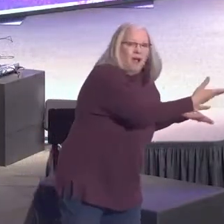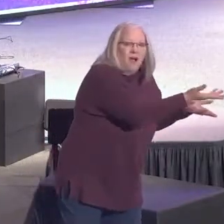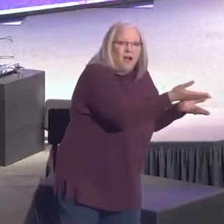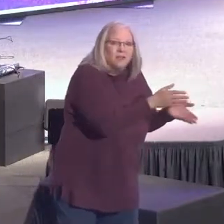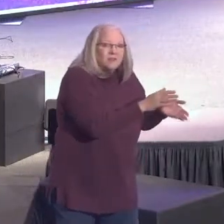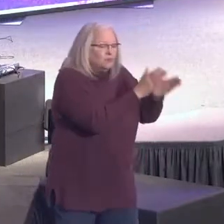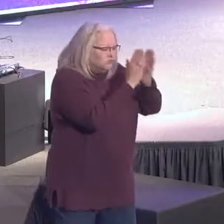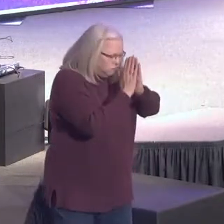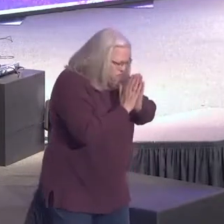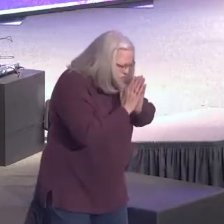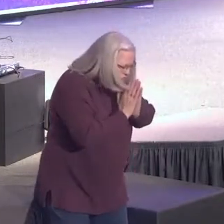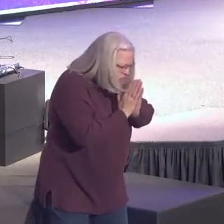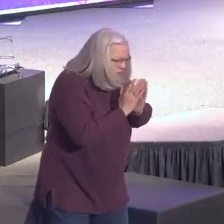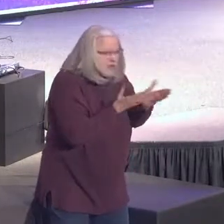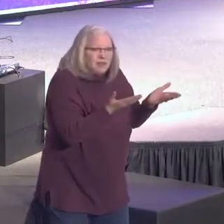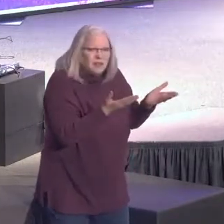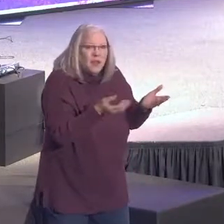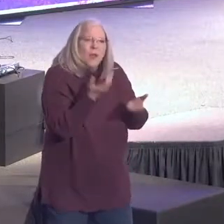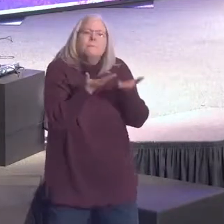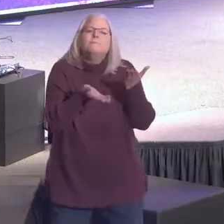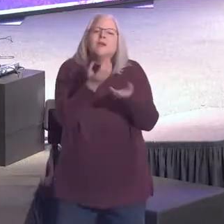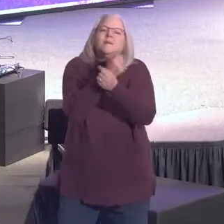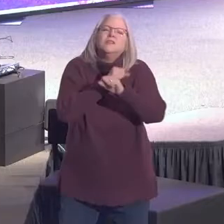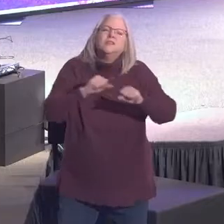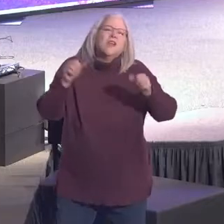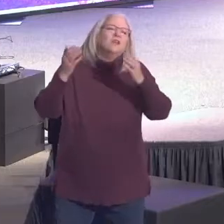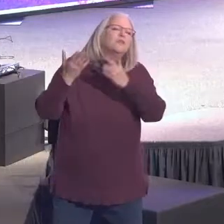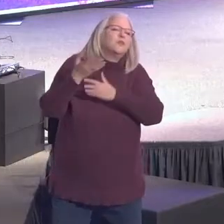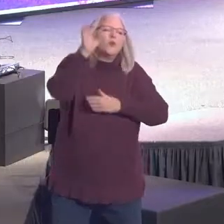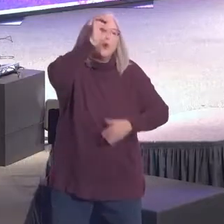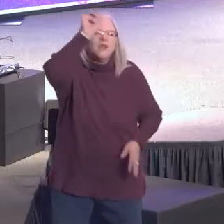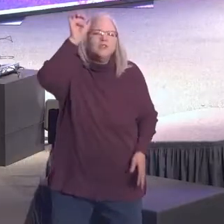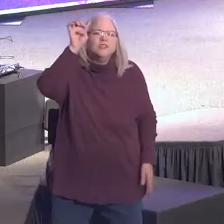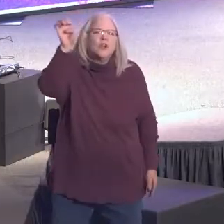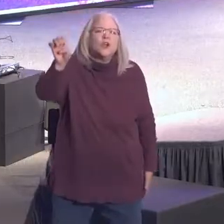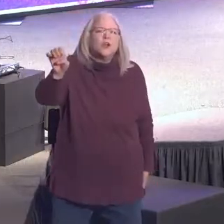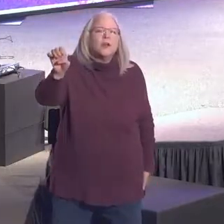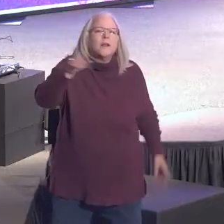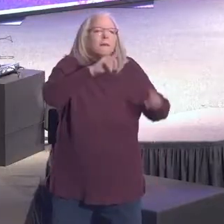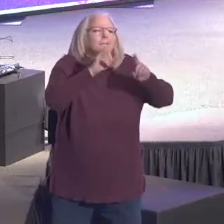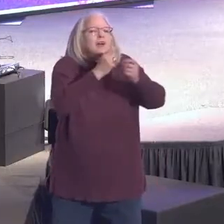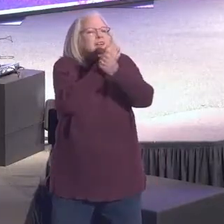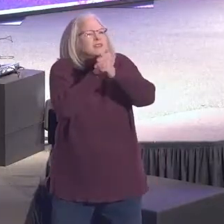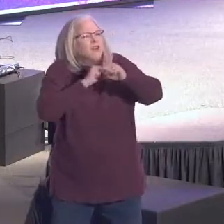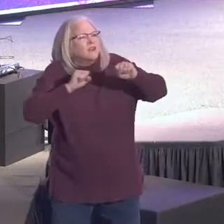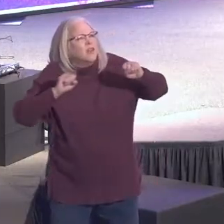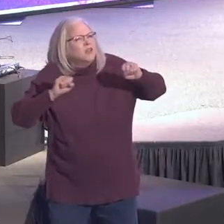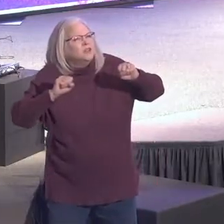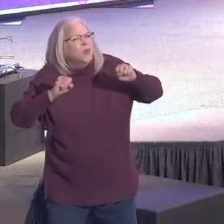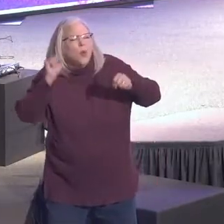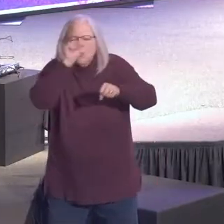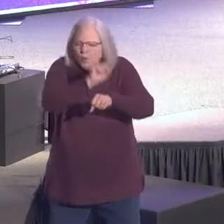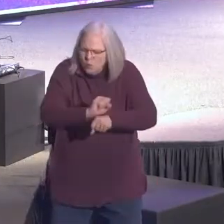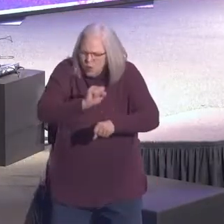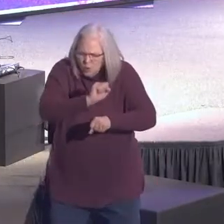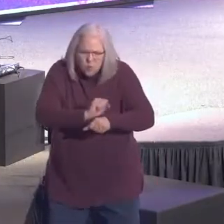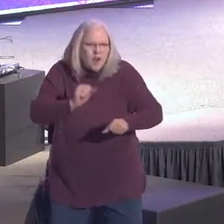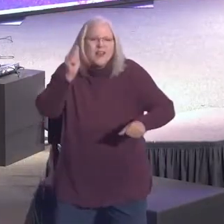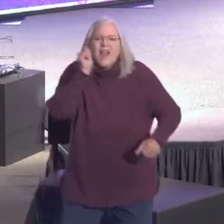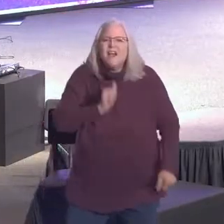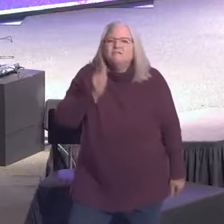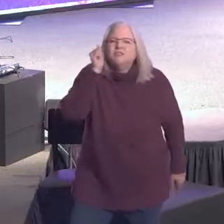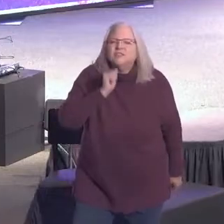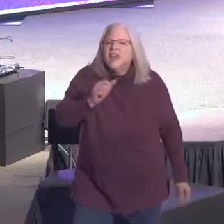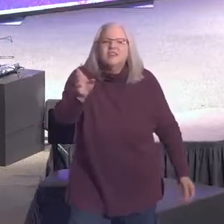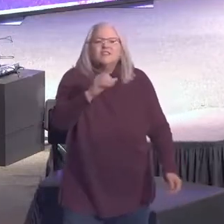saved for all eternity. But this idea of salvation is something that we continually work on. It's not a one and